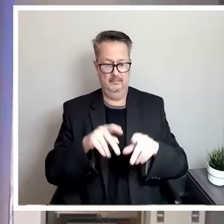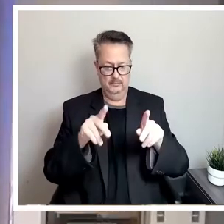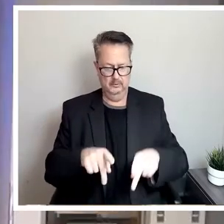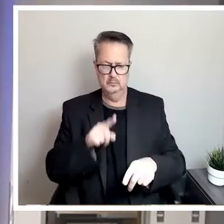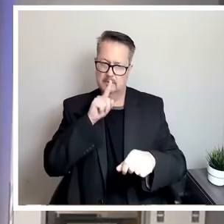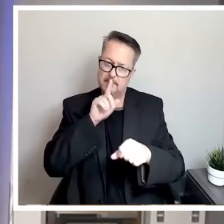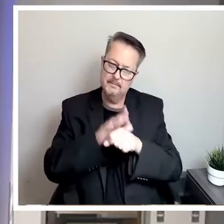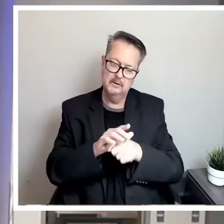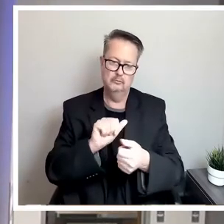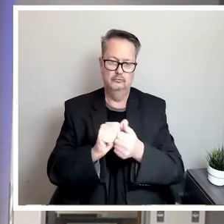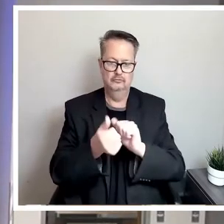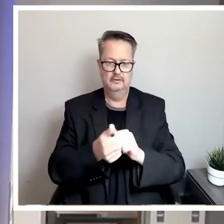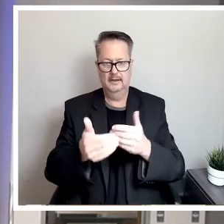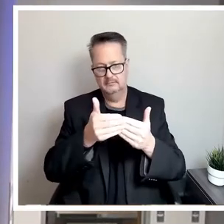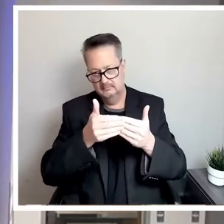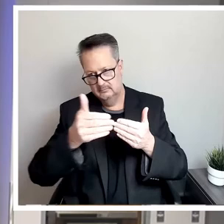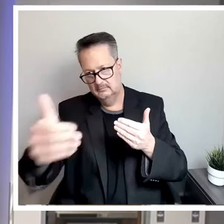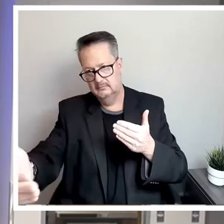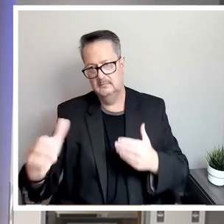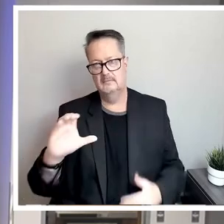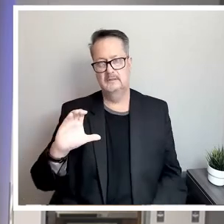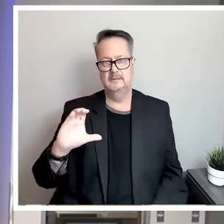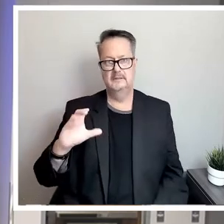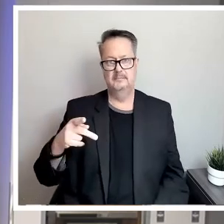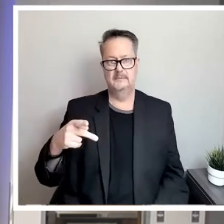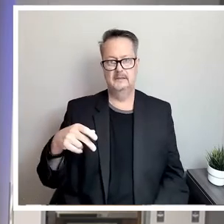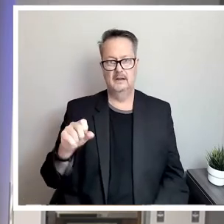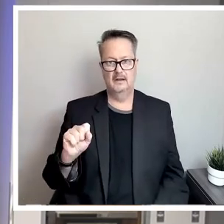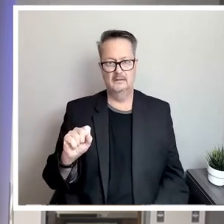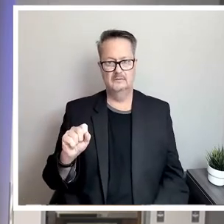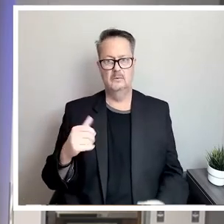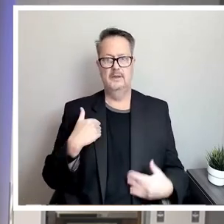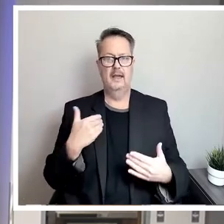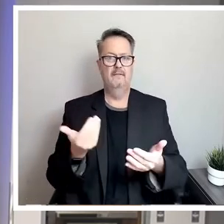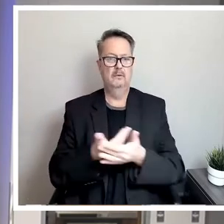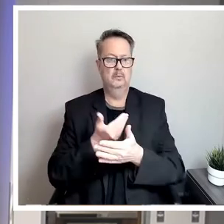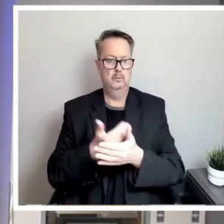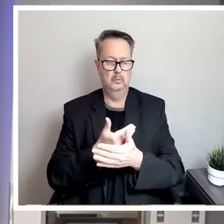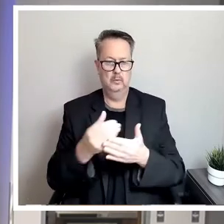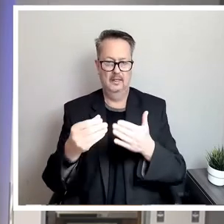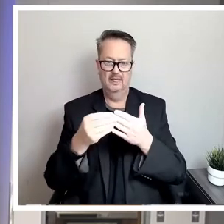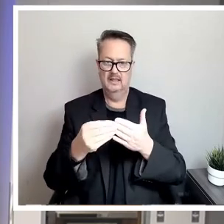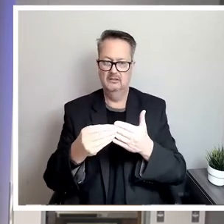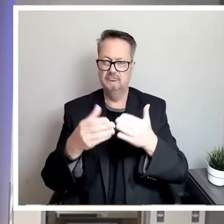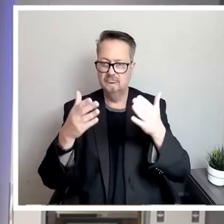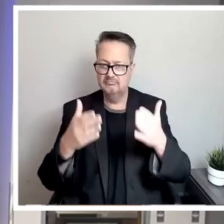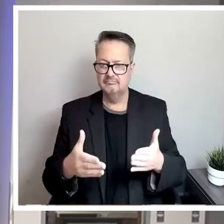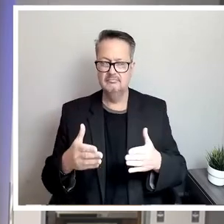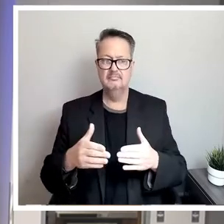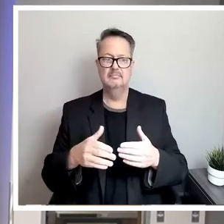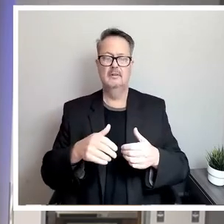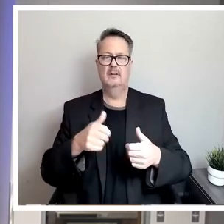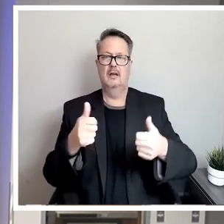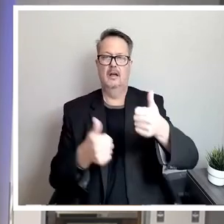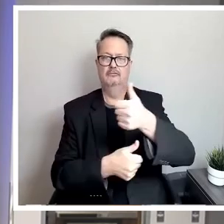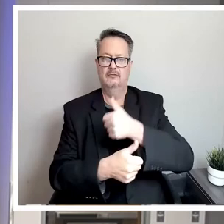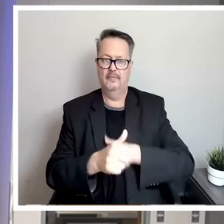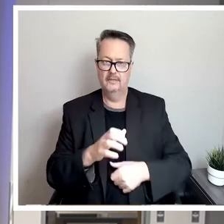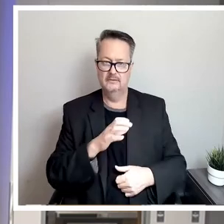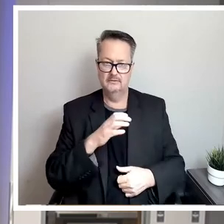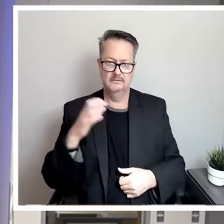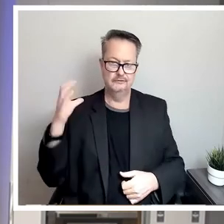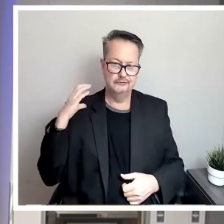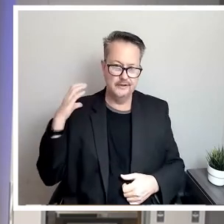way things are done at CPS. And so we have new leadership and under the chair and a lot of us as